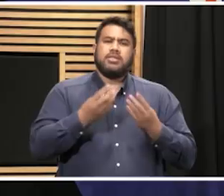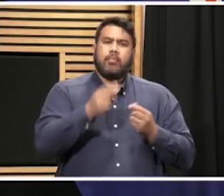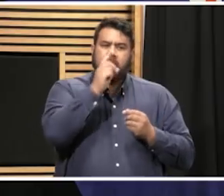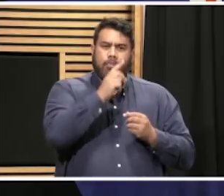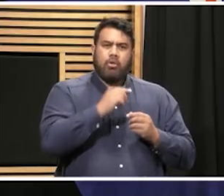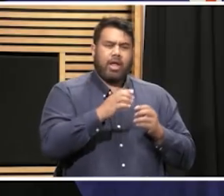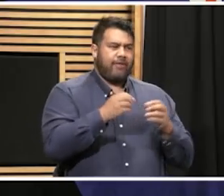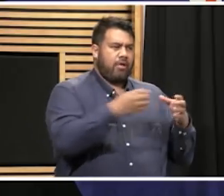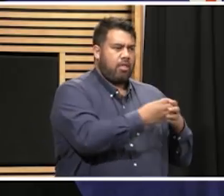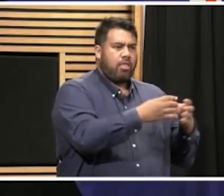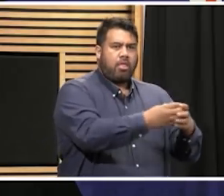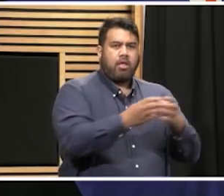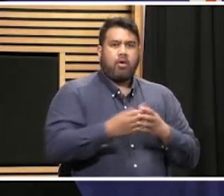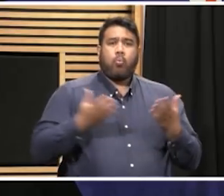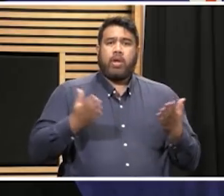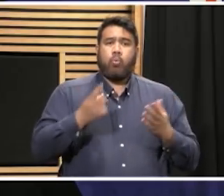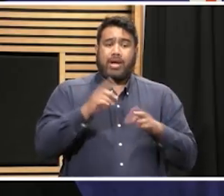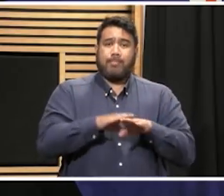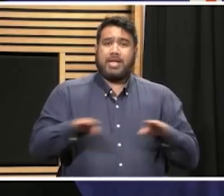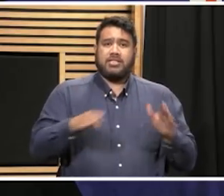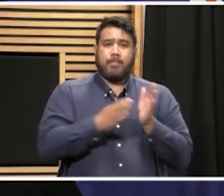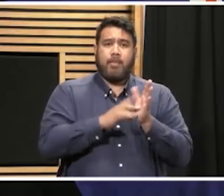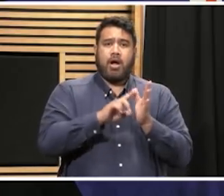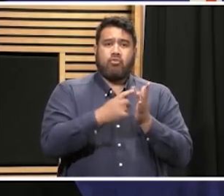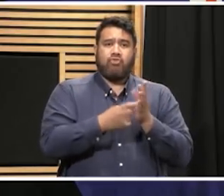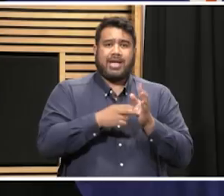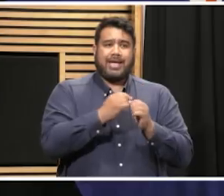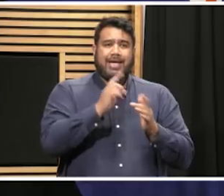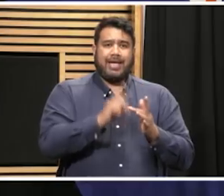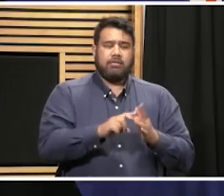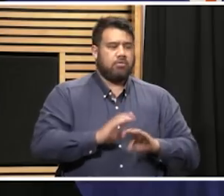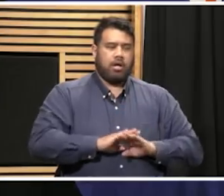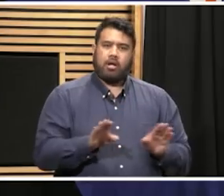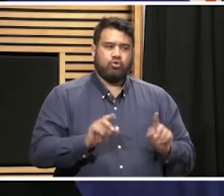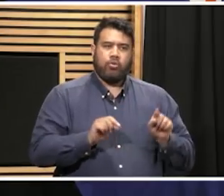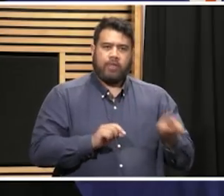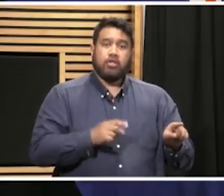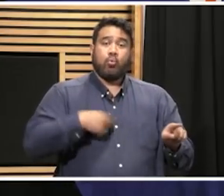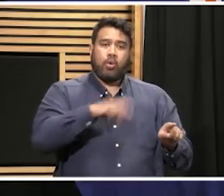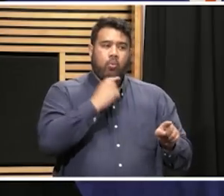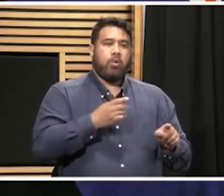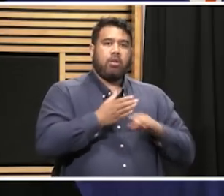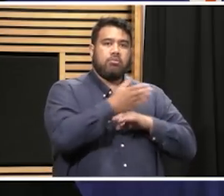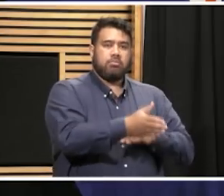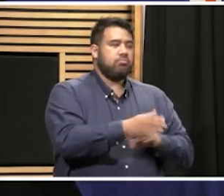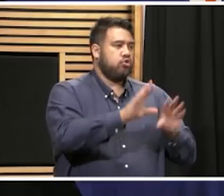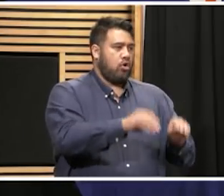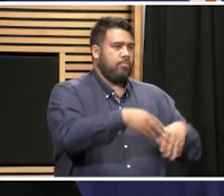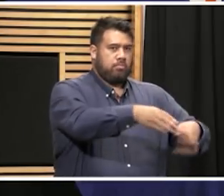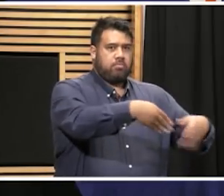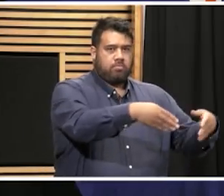congregating at Marangi Beach that shouldn't be. So we'll deploy into that as a tasker.